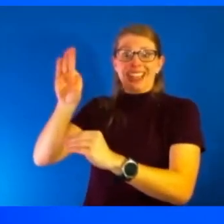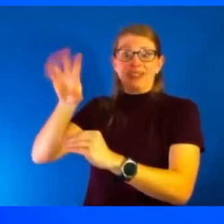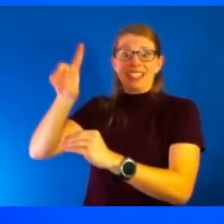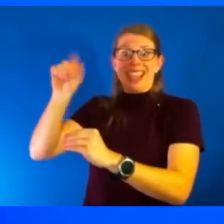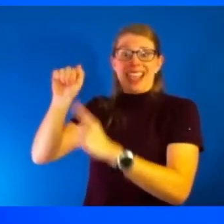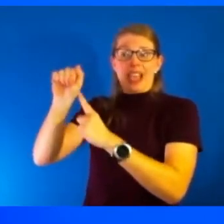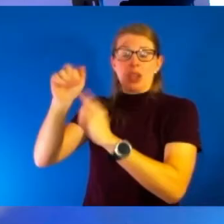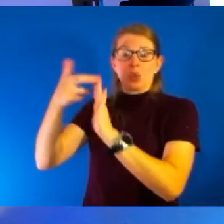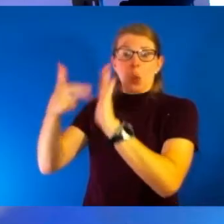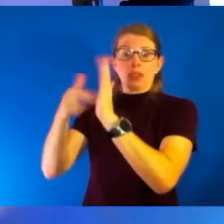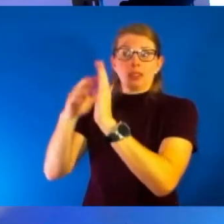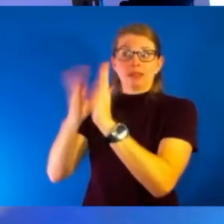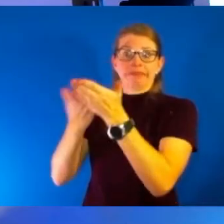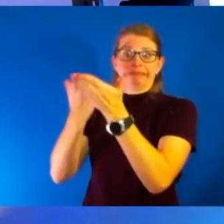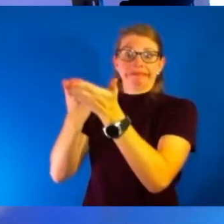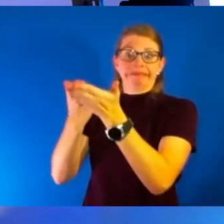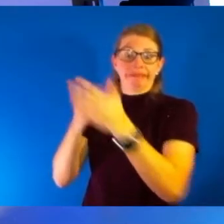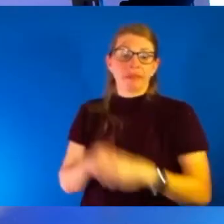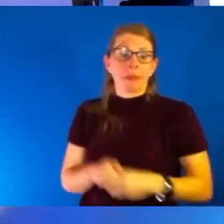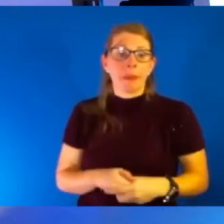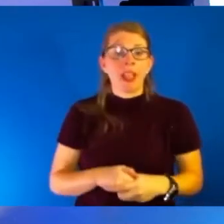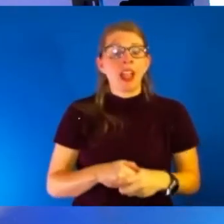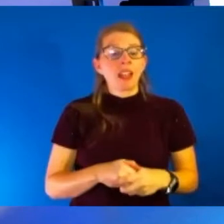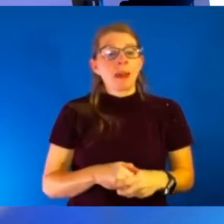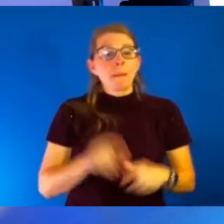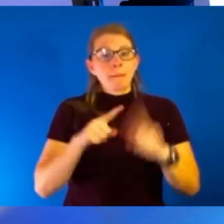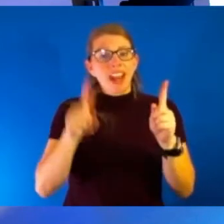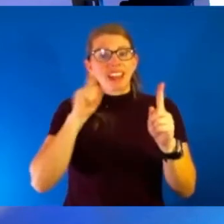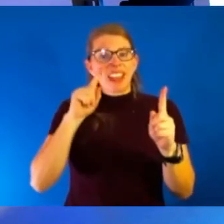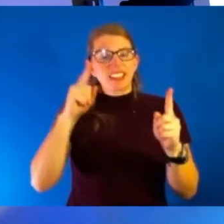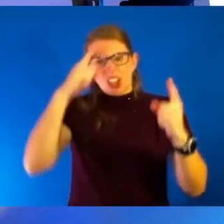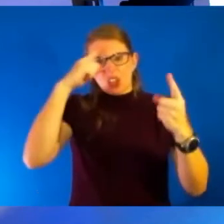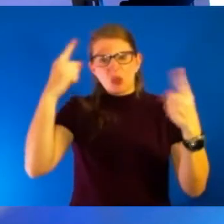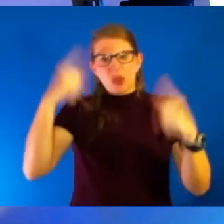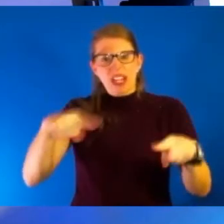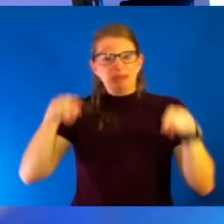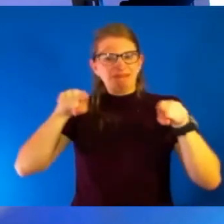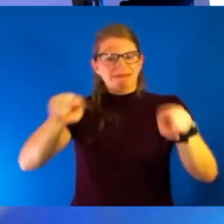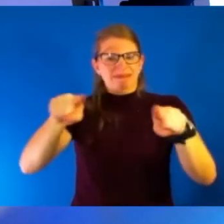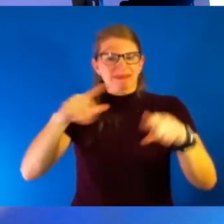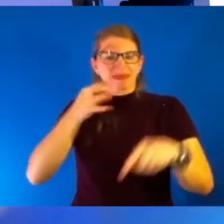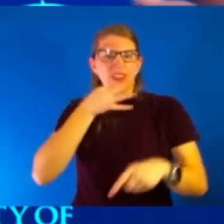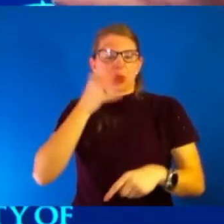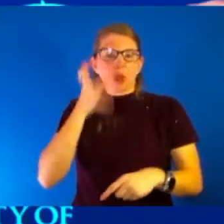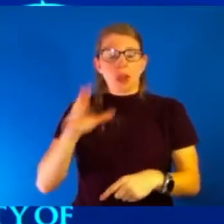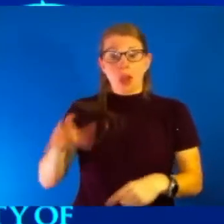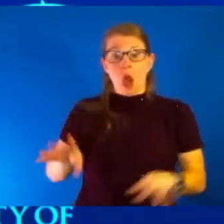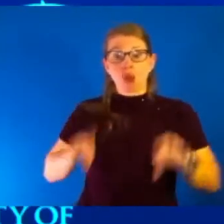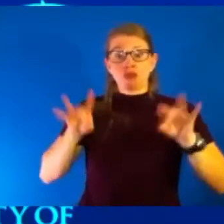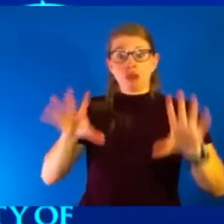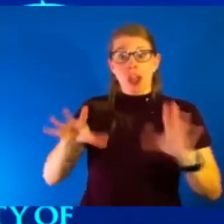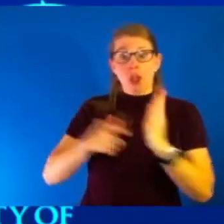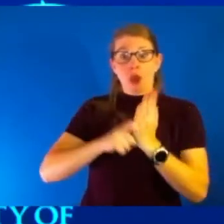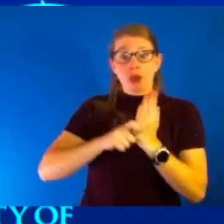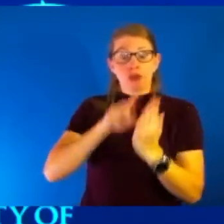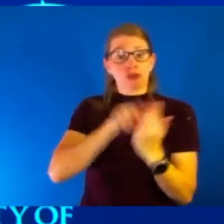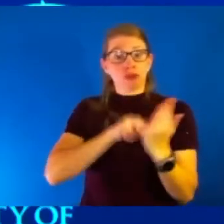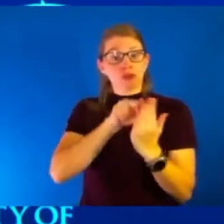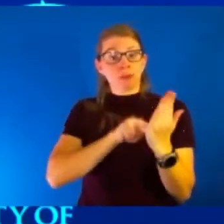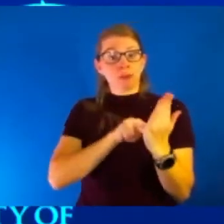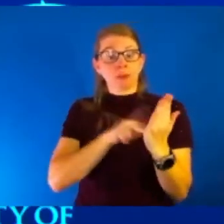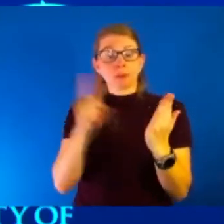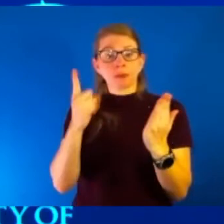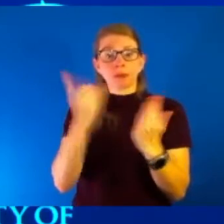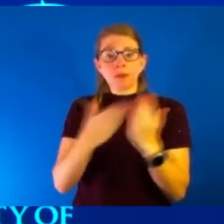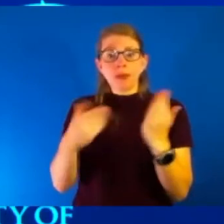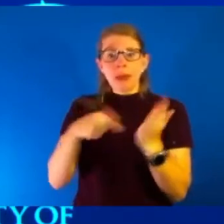Yeah, I bet they do. Just to say, you know, there's an also an article coming out of Australia with all where they have something where they pay people